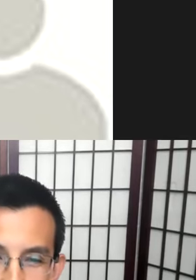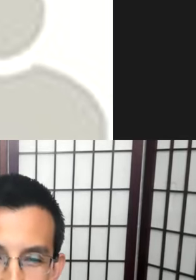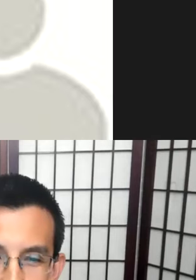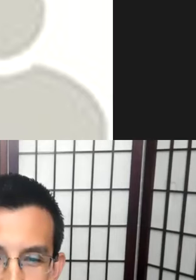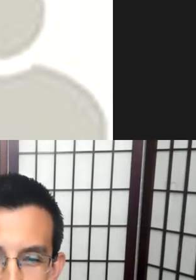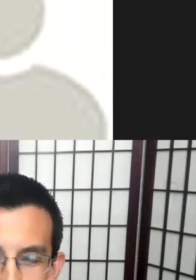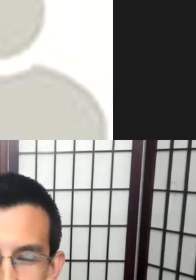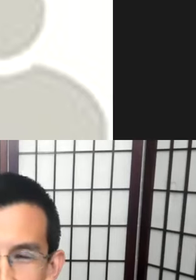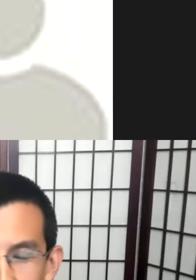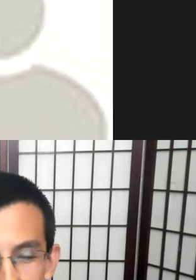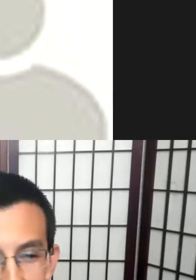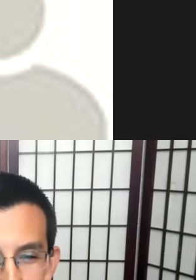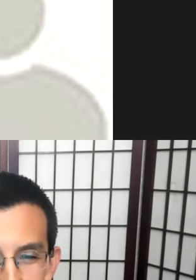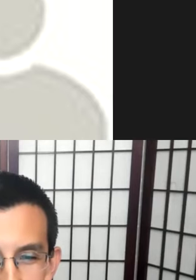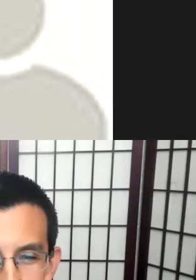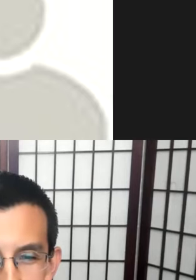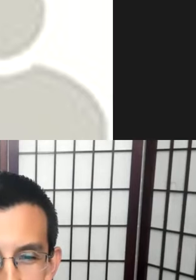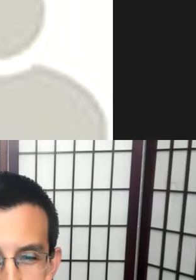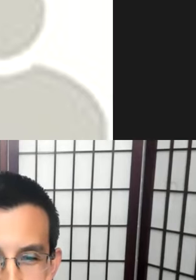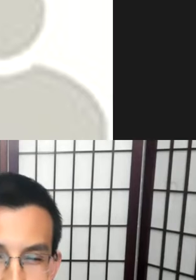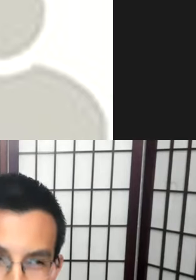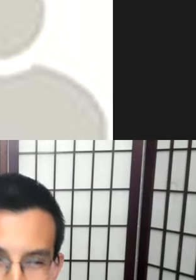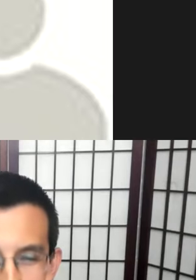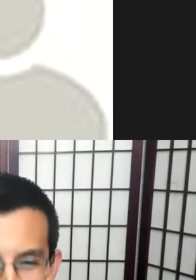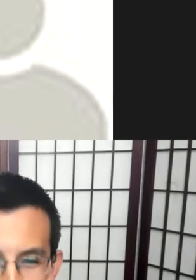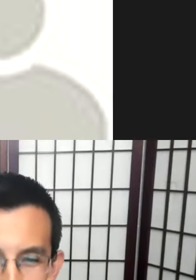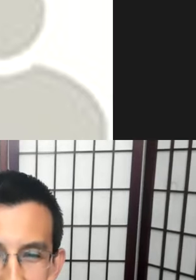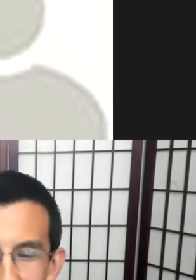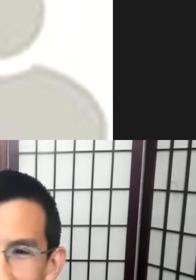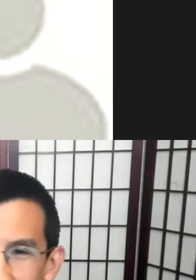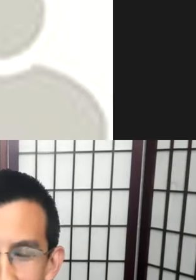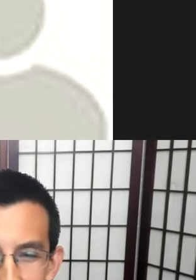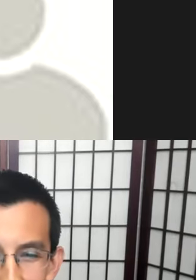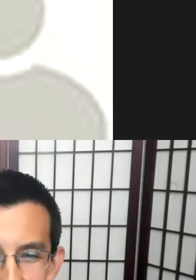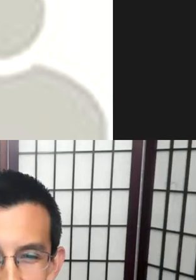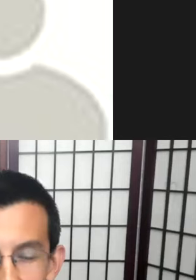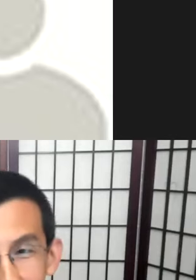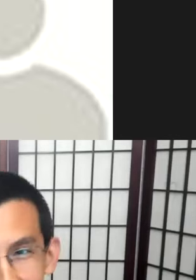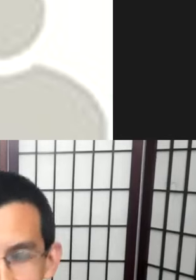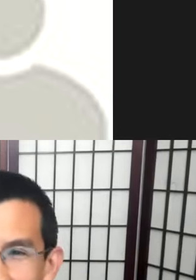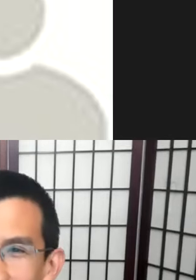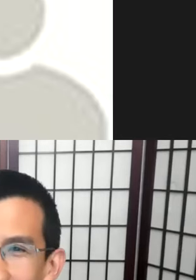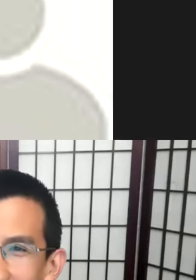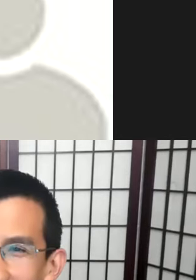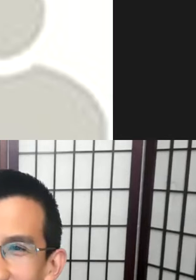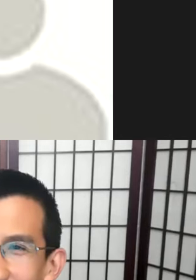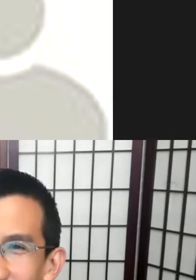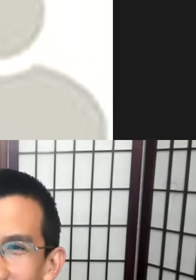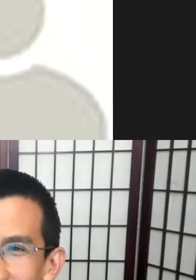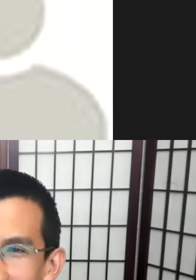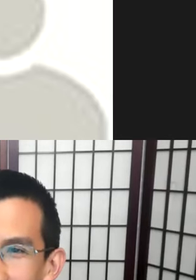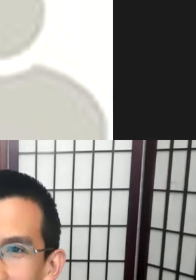Yeah, if the rule is coming from a. An academic organization, one that's not particularly